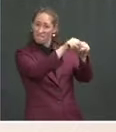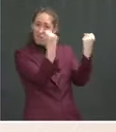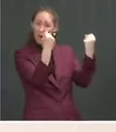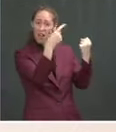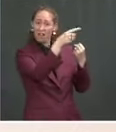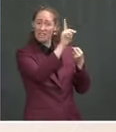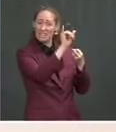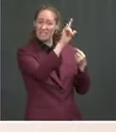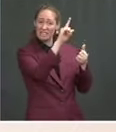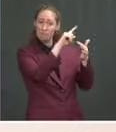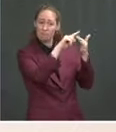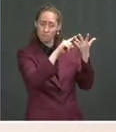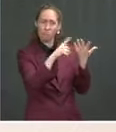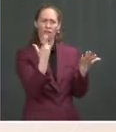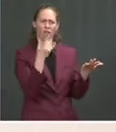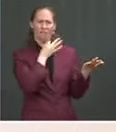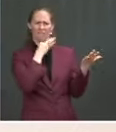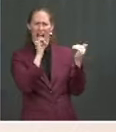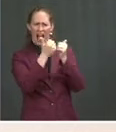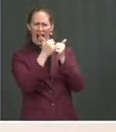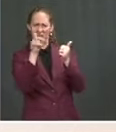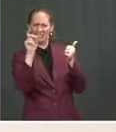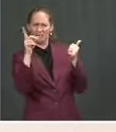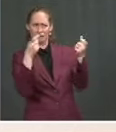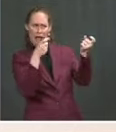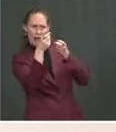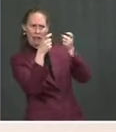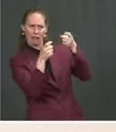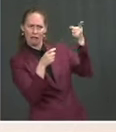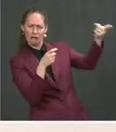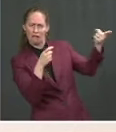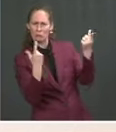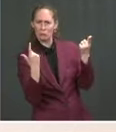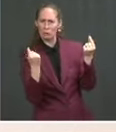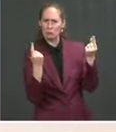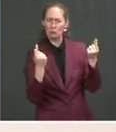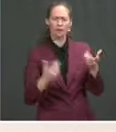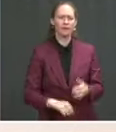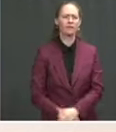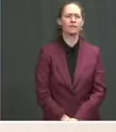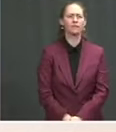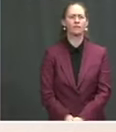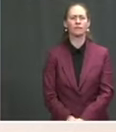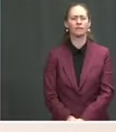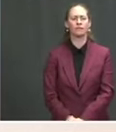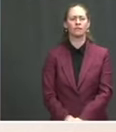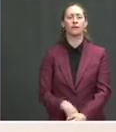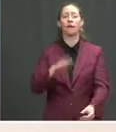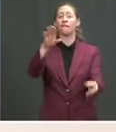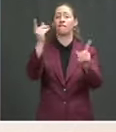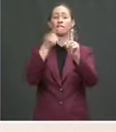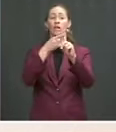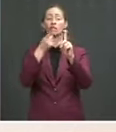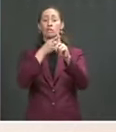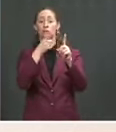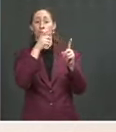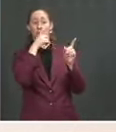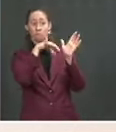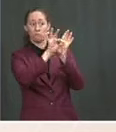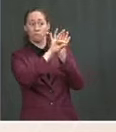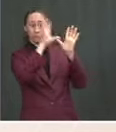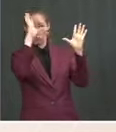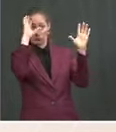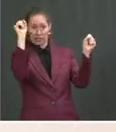how do you deal with them? Ms. Well, first, let me say that the new President will, of course, be held accountable